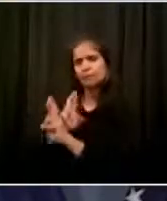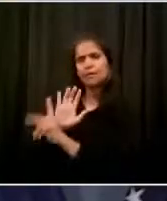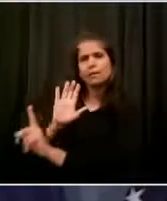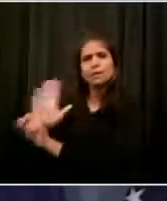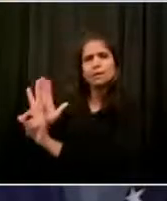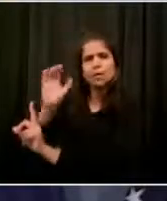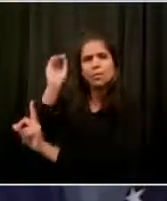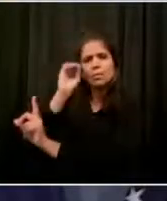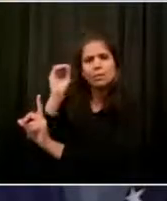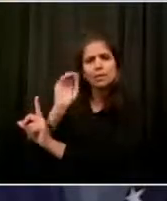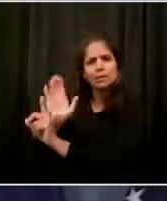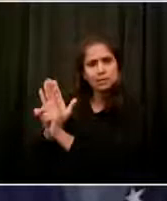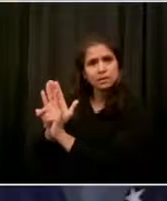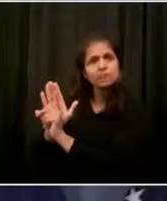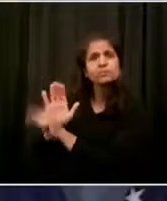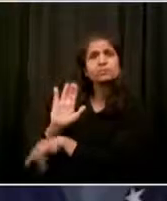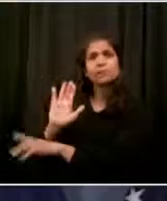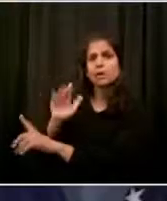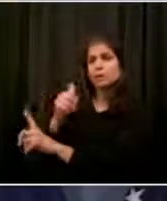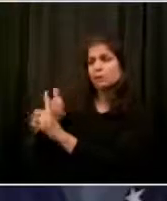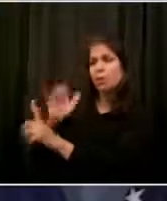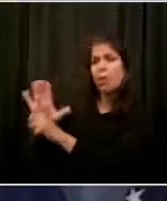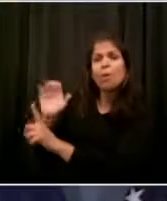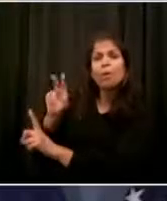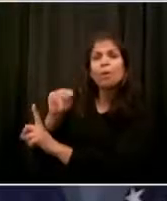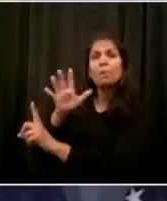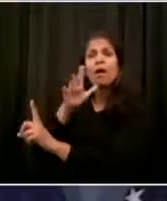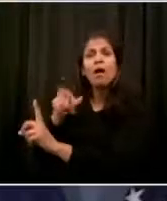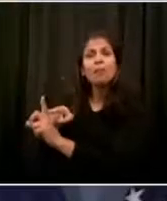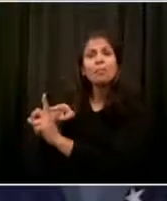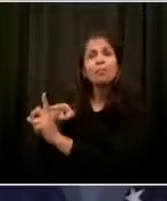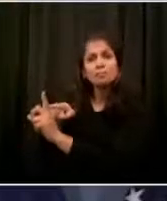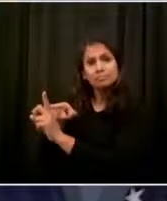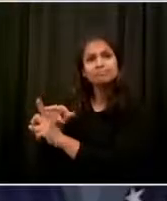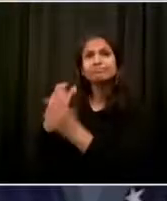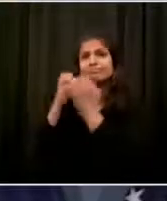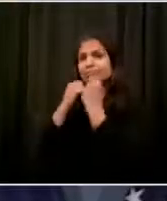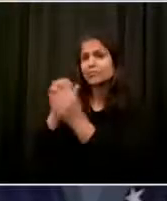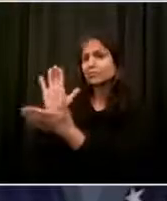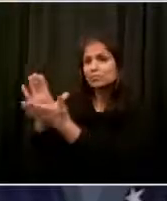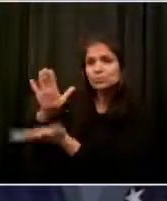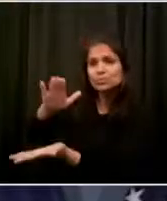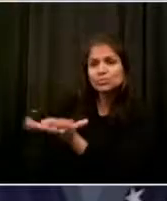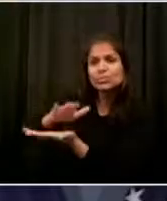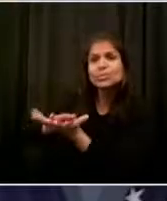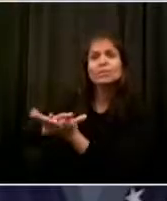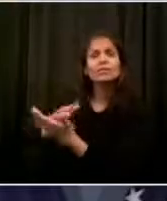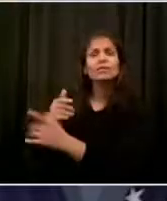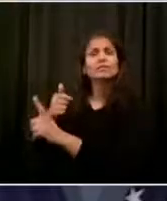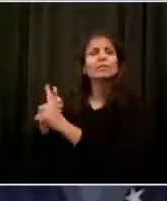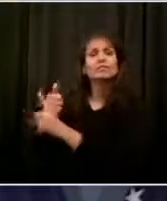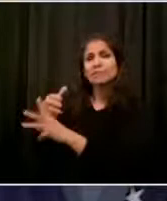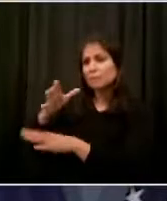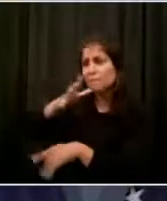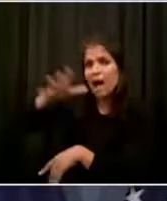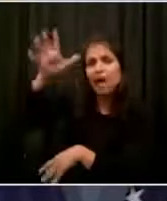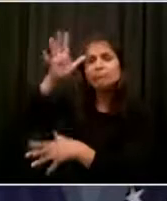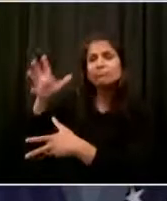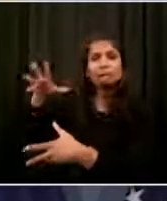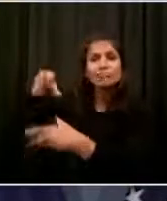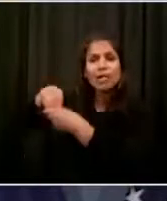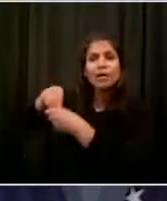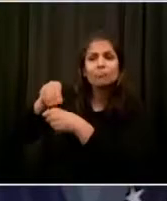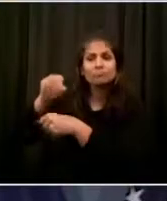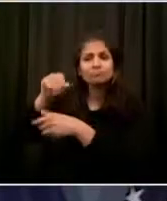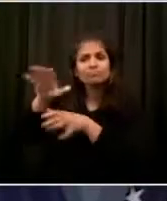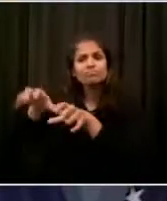deeply about the reality of kids and public school parents and everything they're going through. We're asking her to take on a role, which